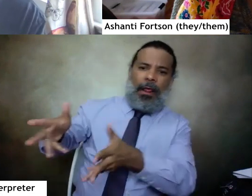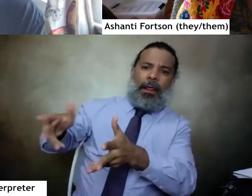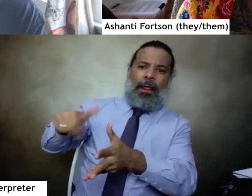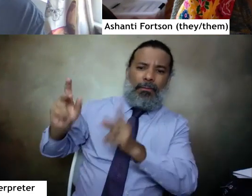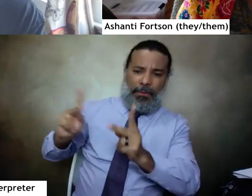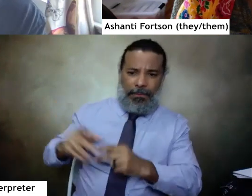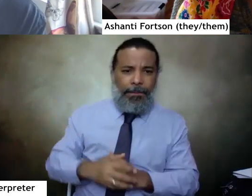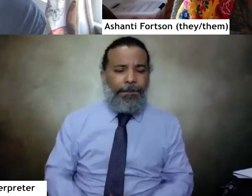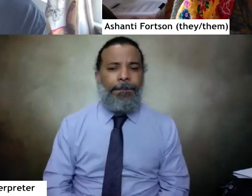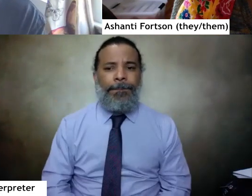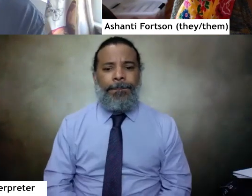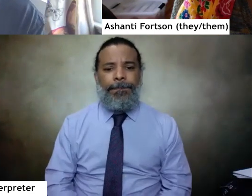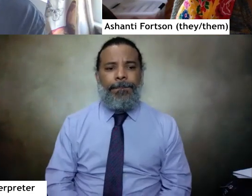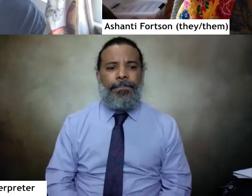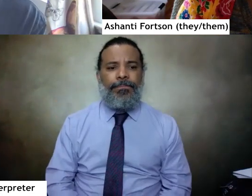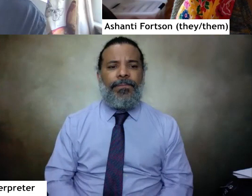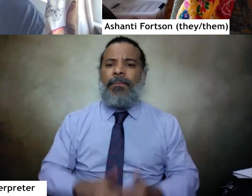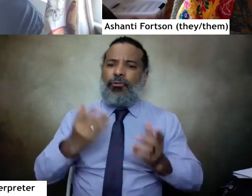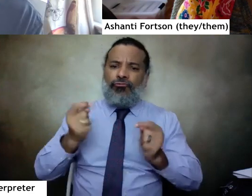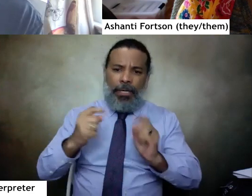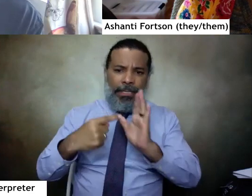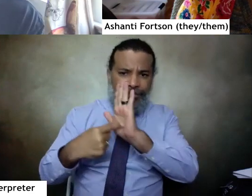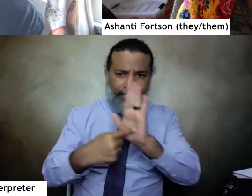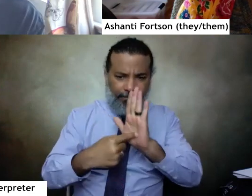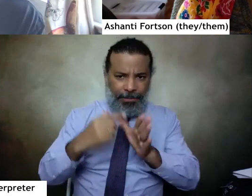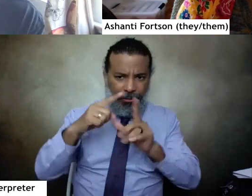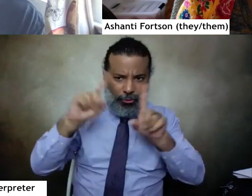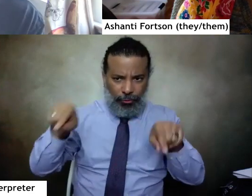Now I'm going to try and share my screen.